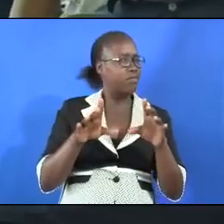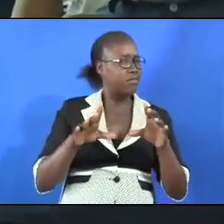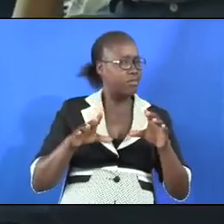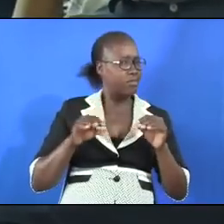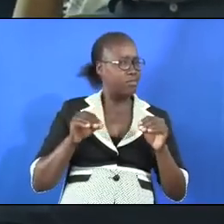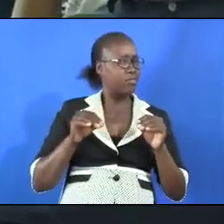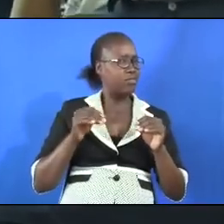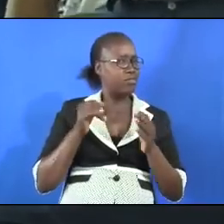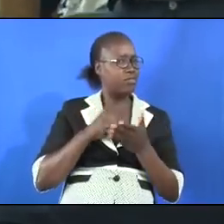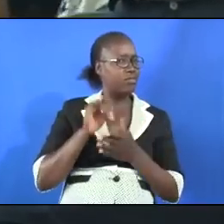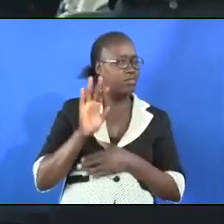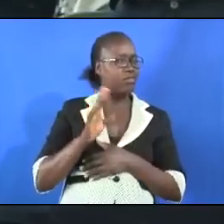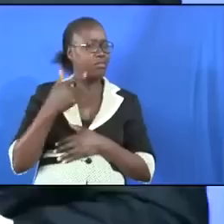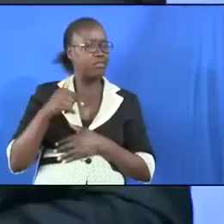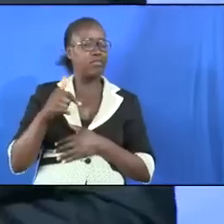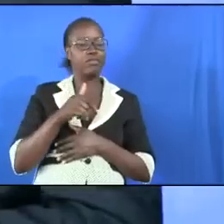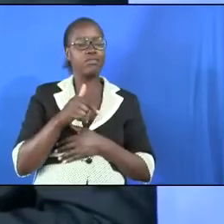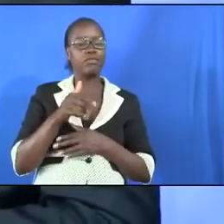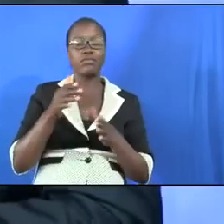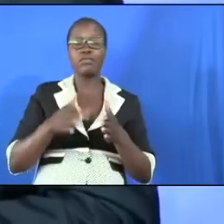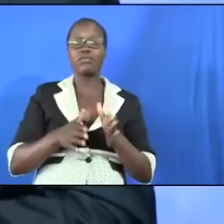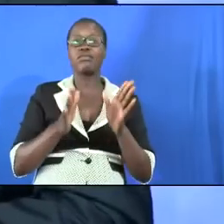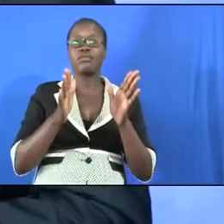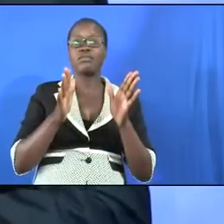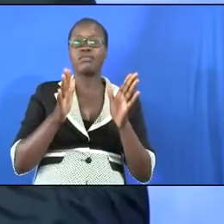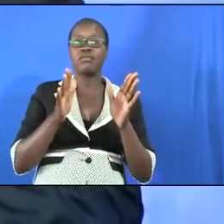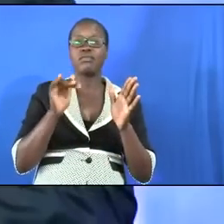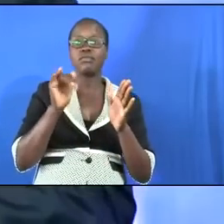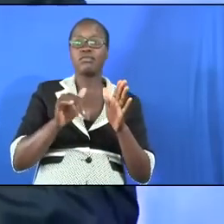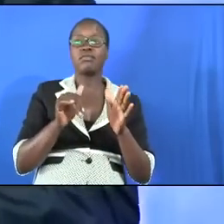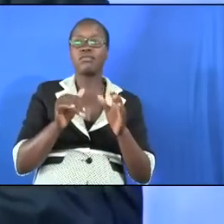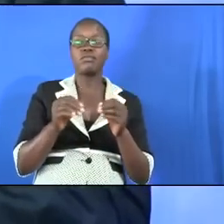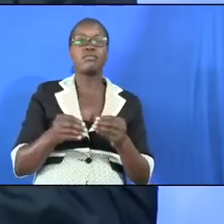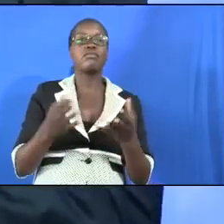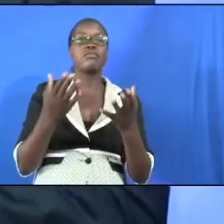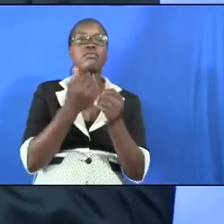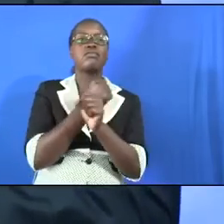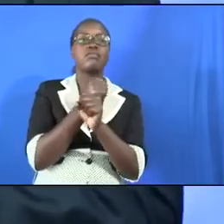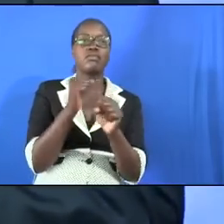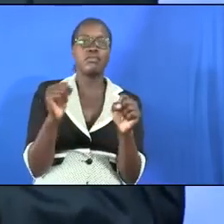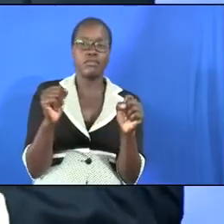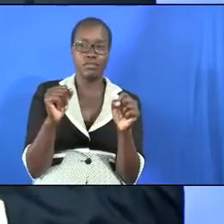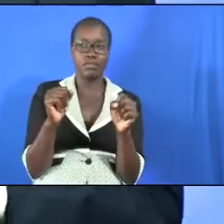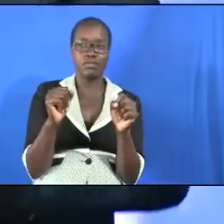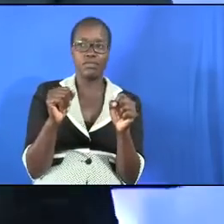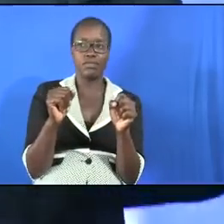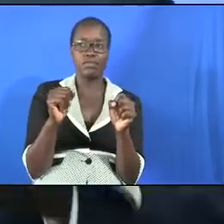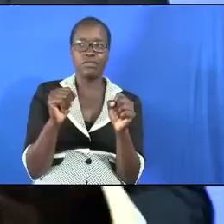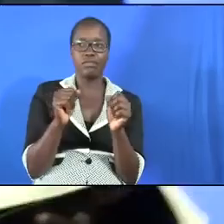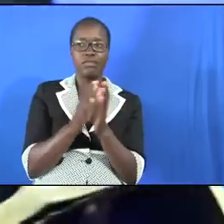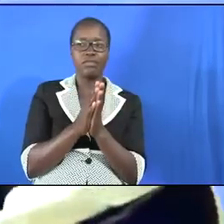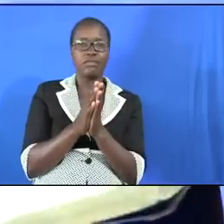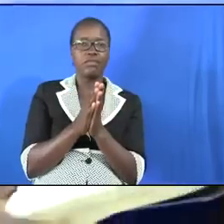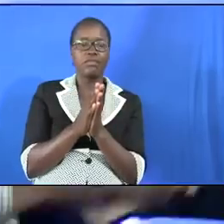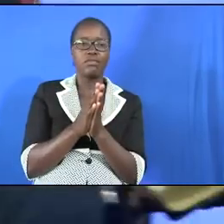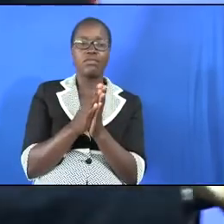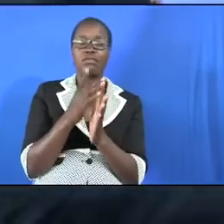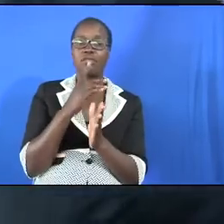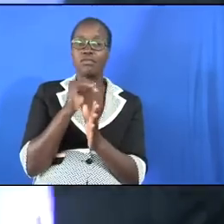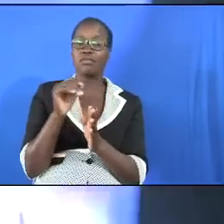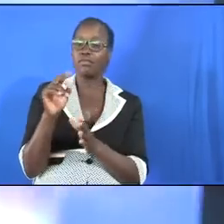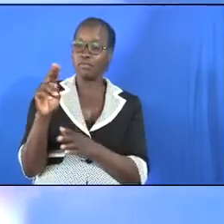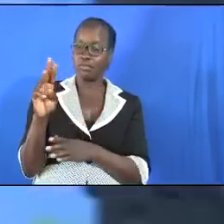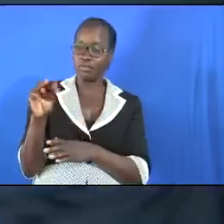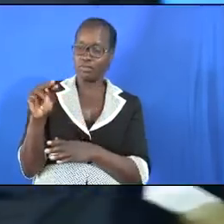it might be for us it is the way that delivers salvation and so Naaman accepts to be